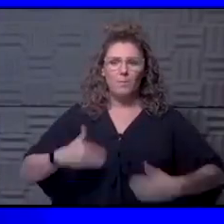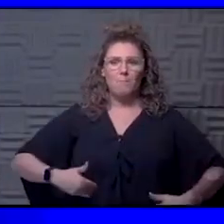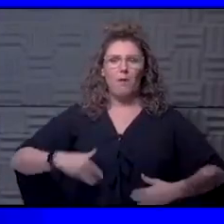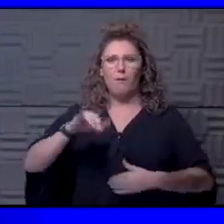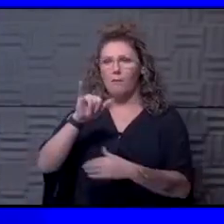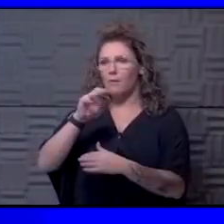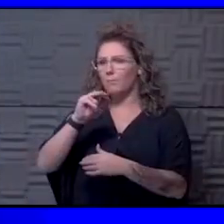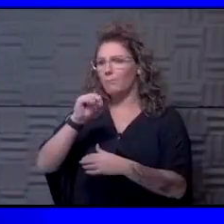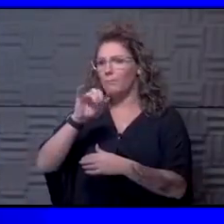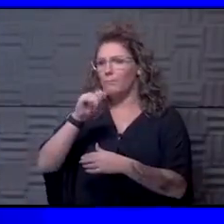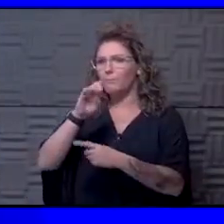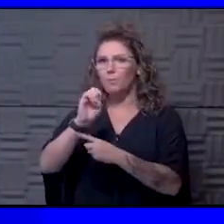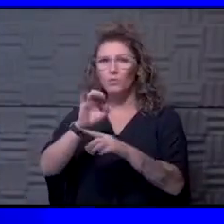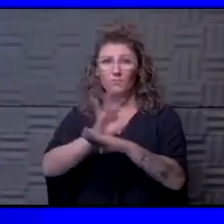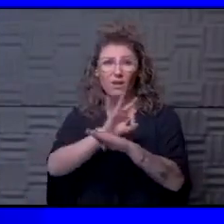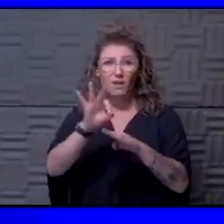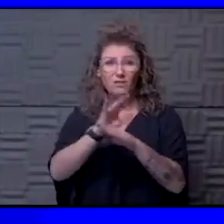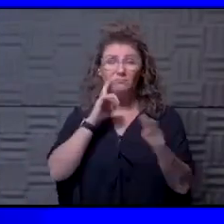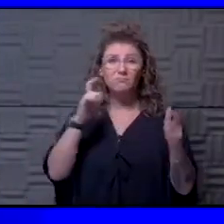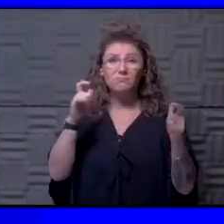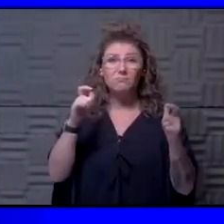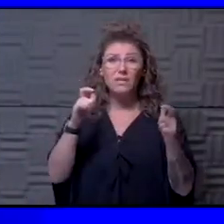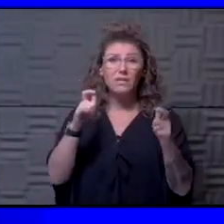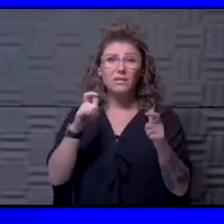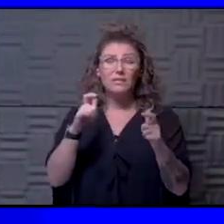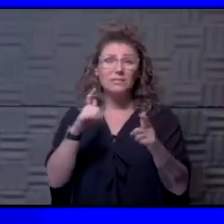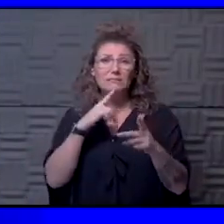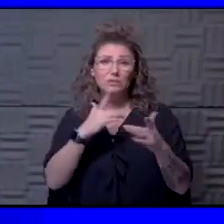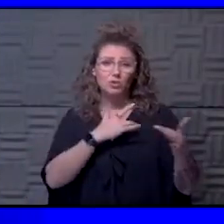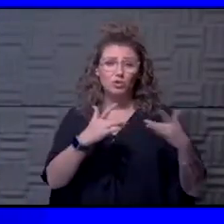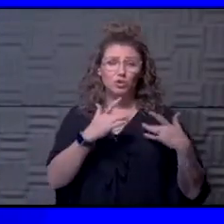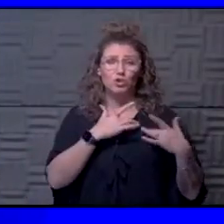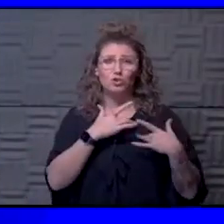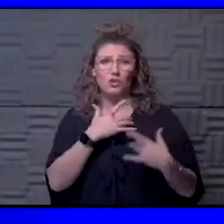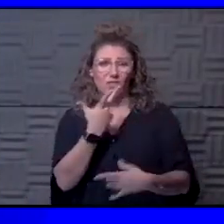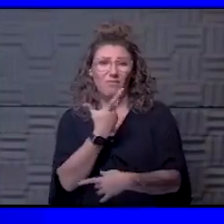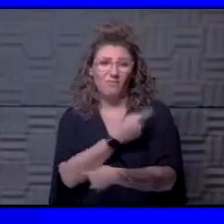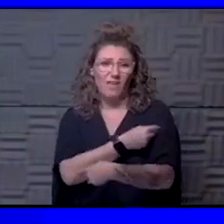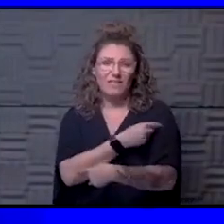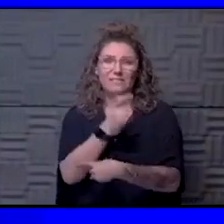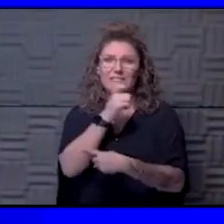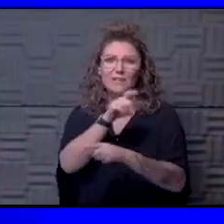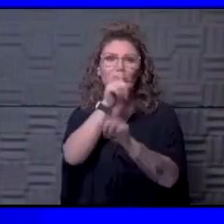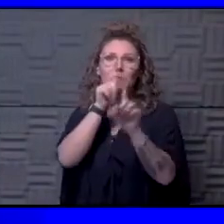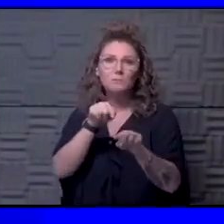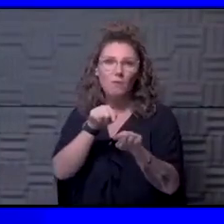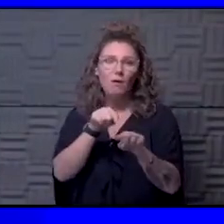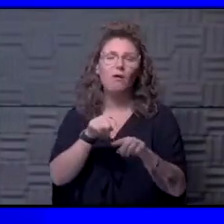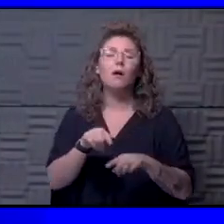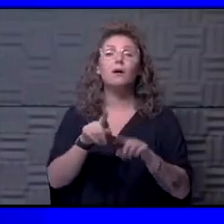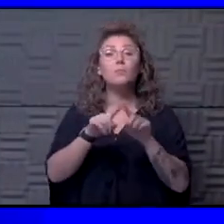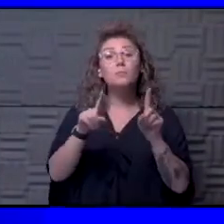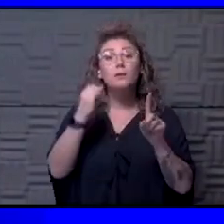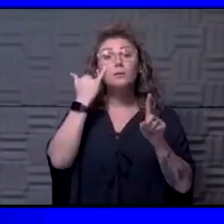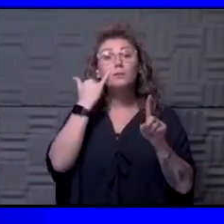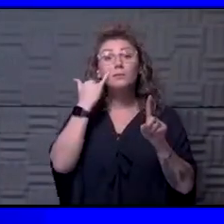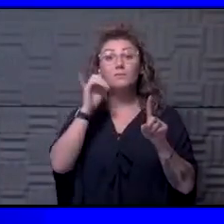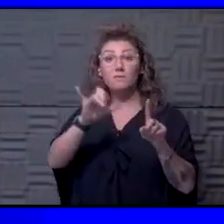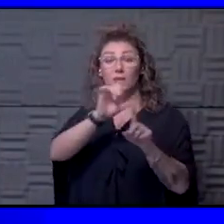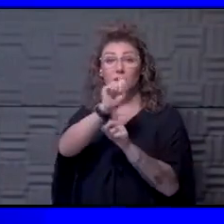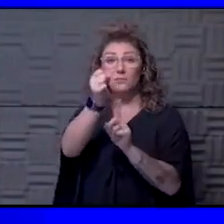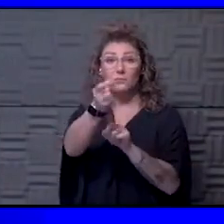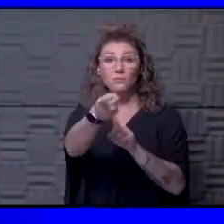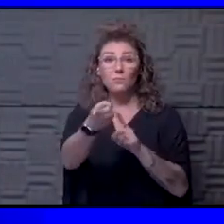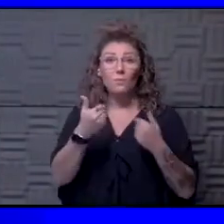concern is that if you get the vaccine, you won't mount a response to that. And, um, you know, if you are in that situation, you likely